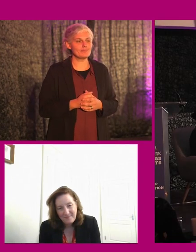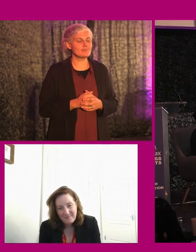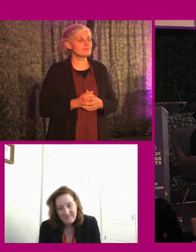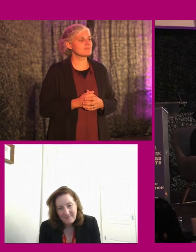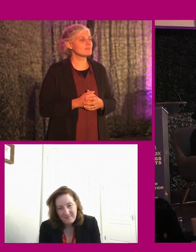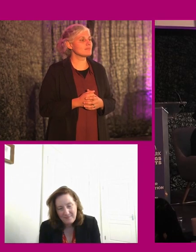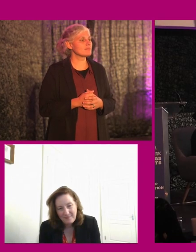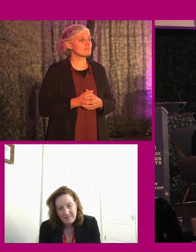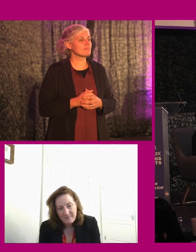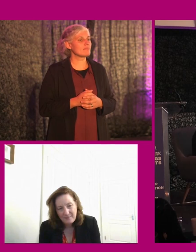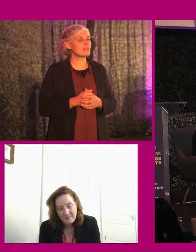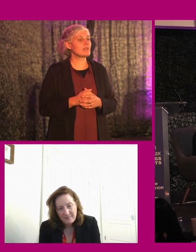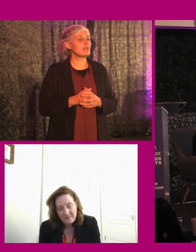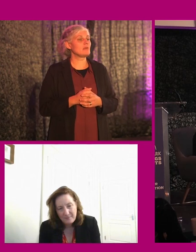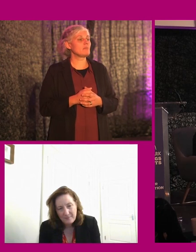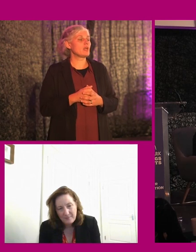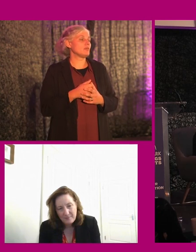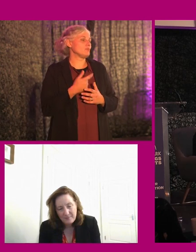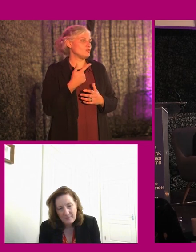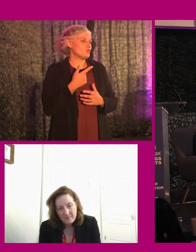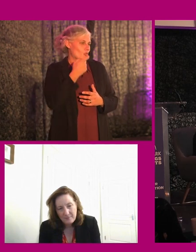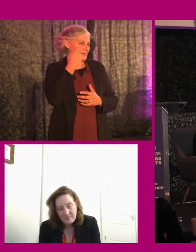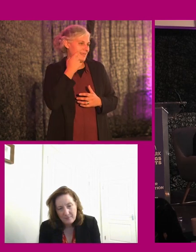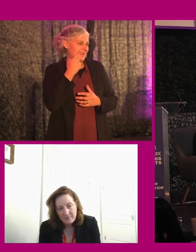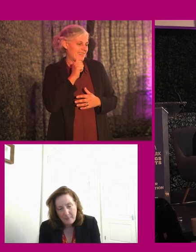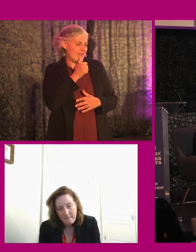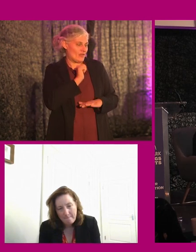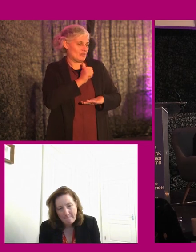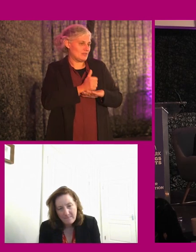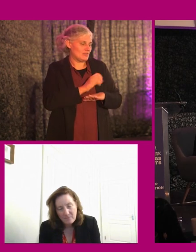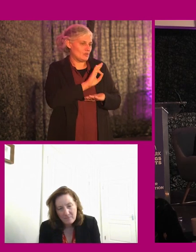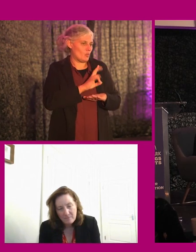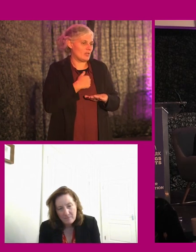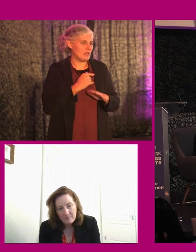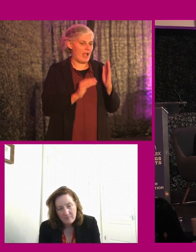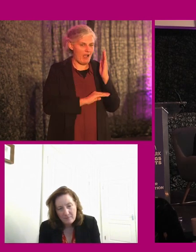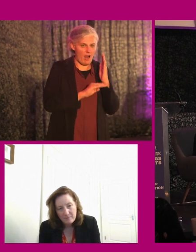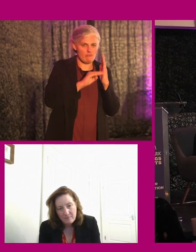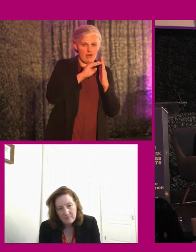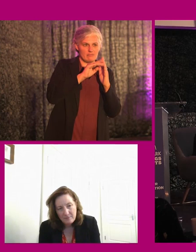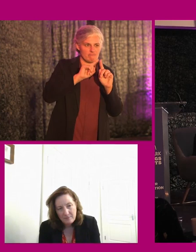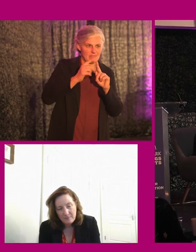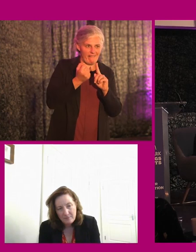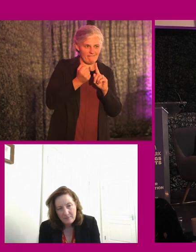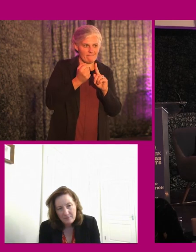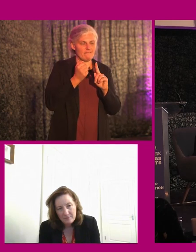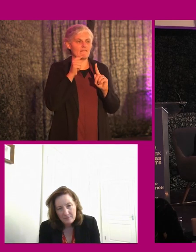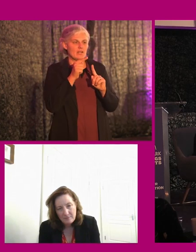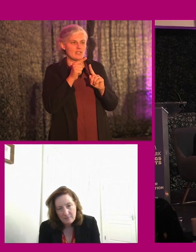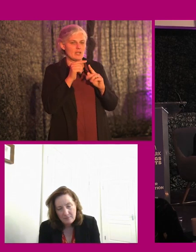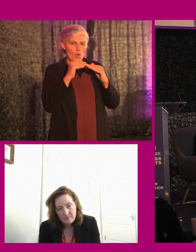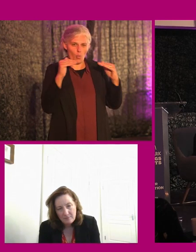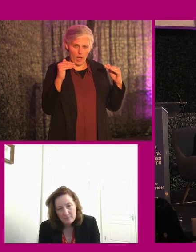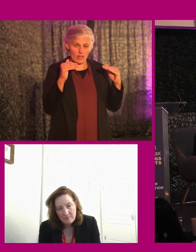I'll just give two seconds on the original question around as to whether there's a hierarchy of equality